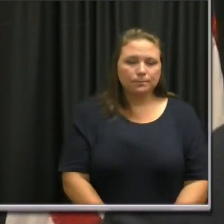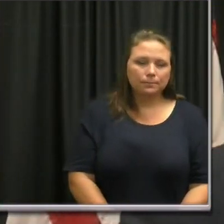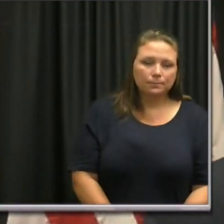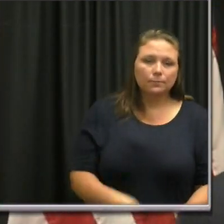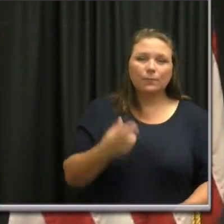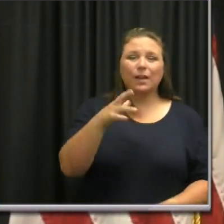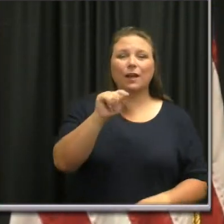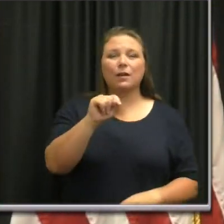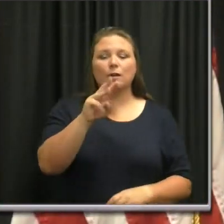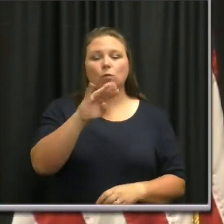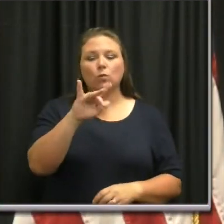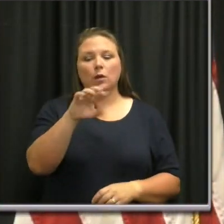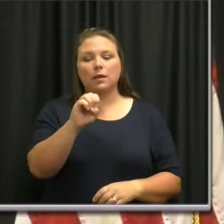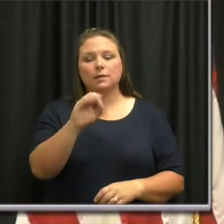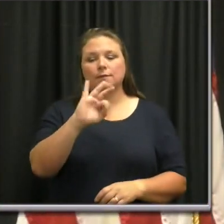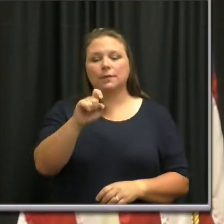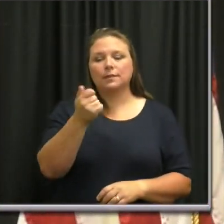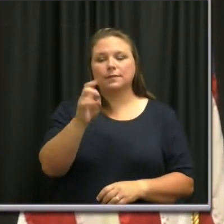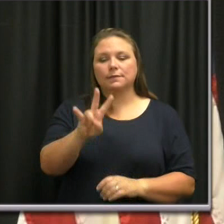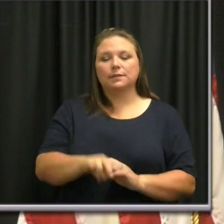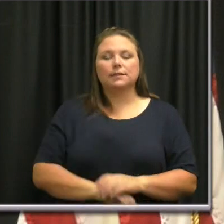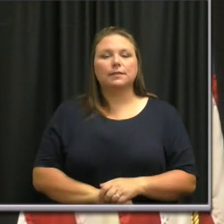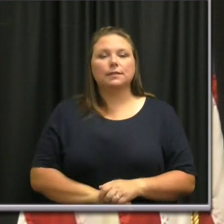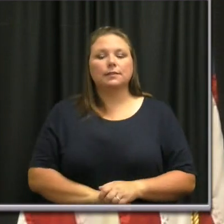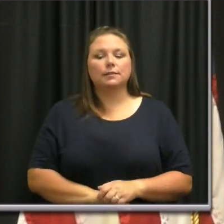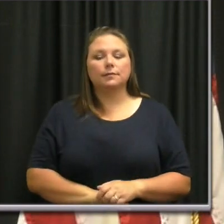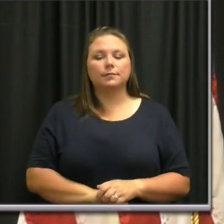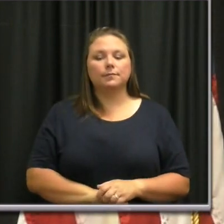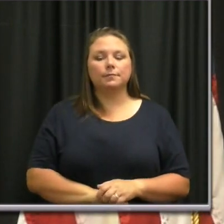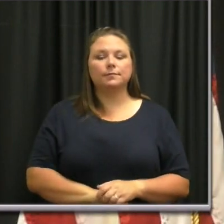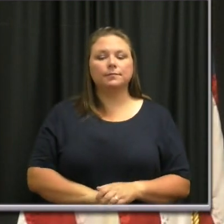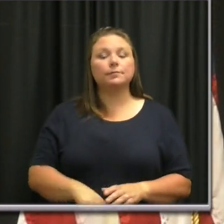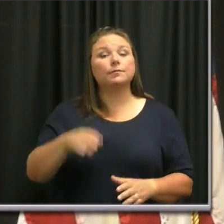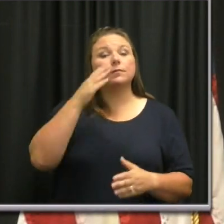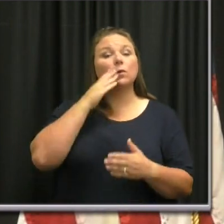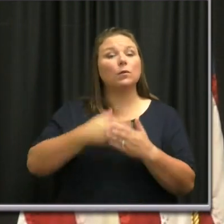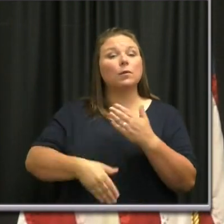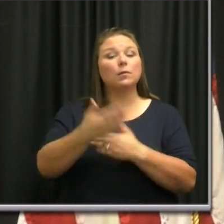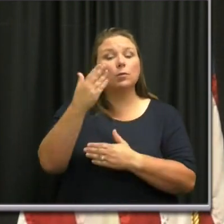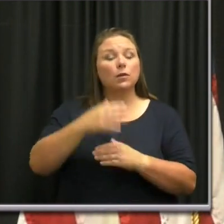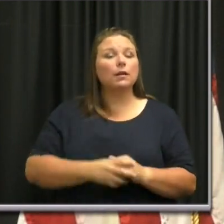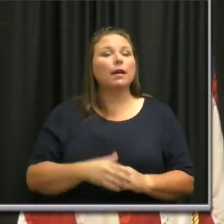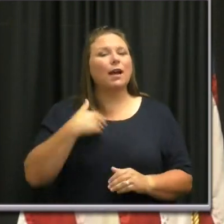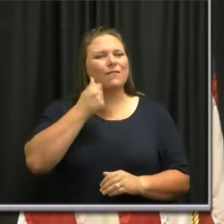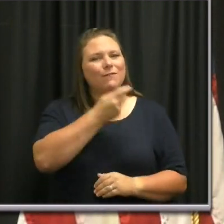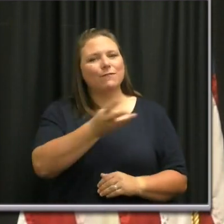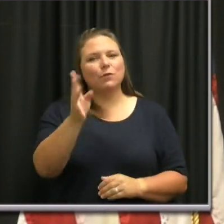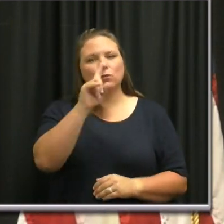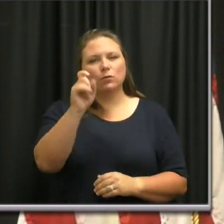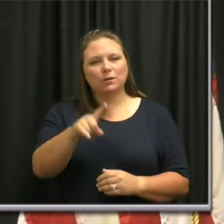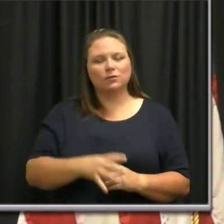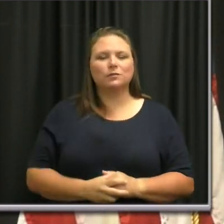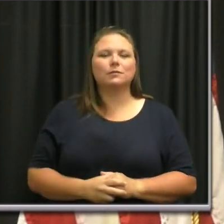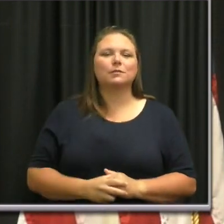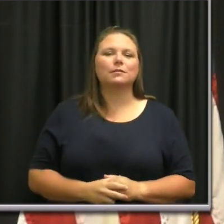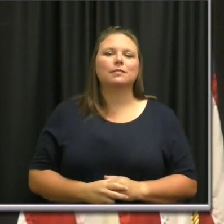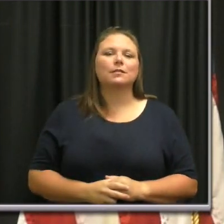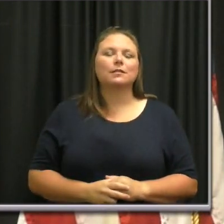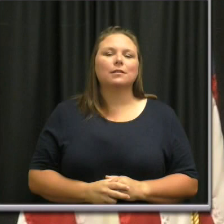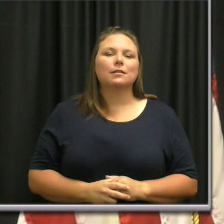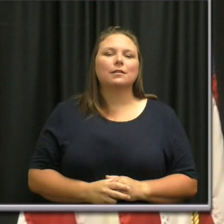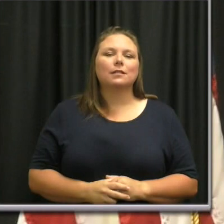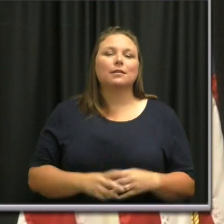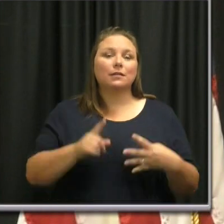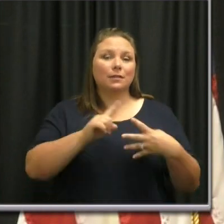Harriet Wallace at Fox 17. You're on the air. Good morning. Uh, I've got a few questions. My first question